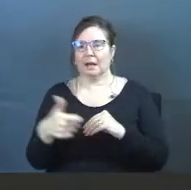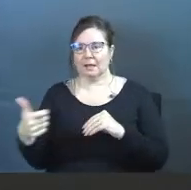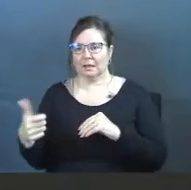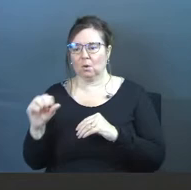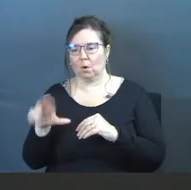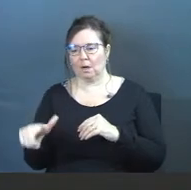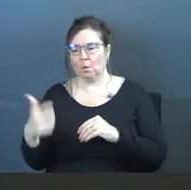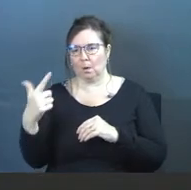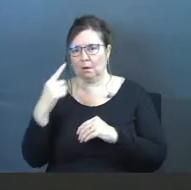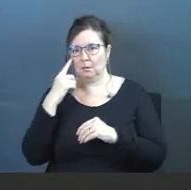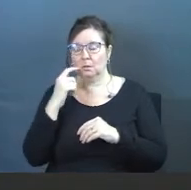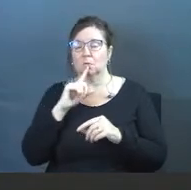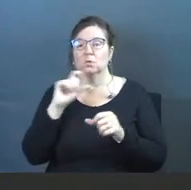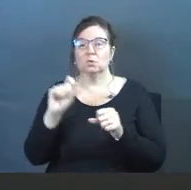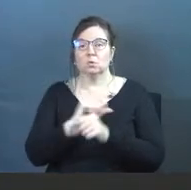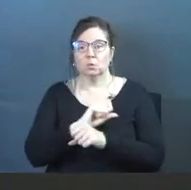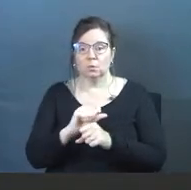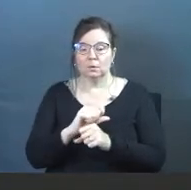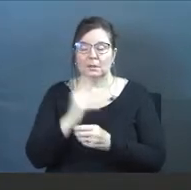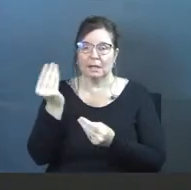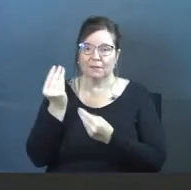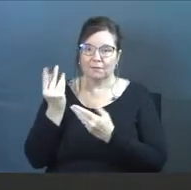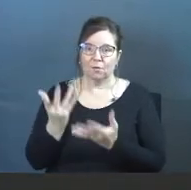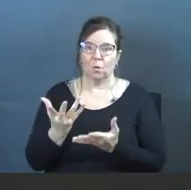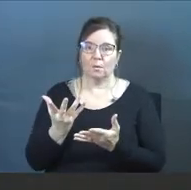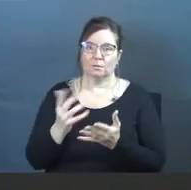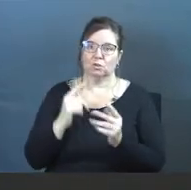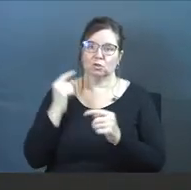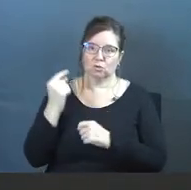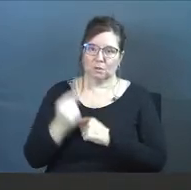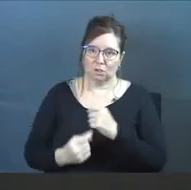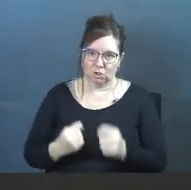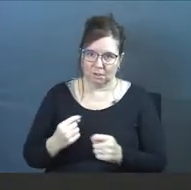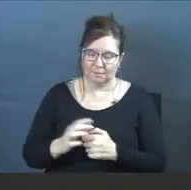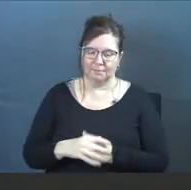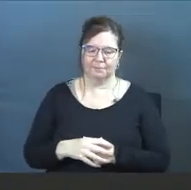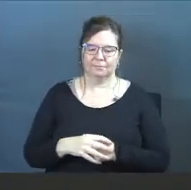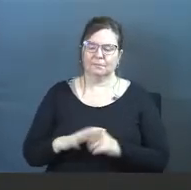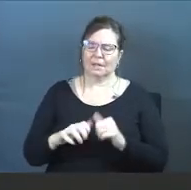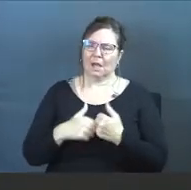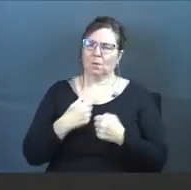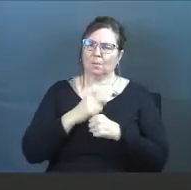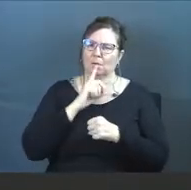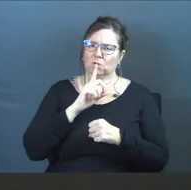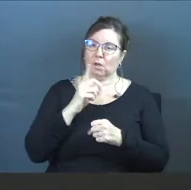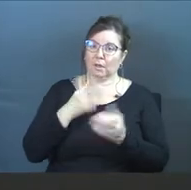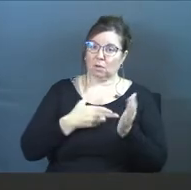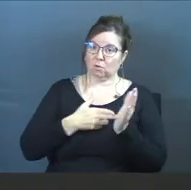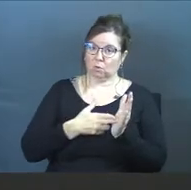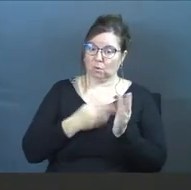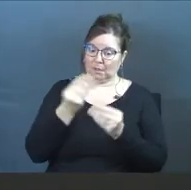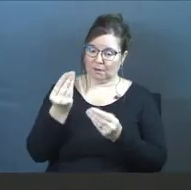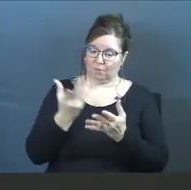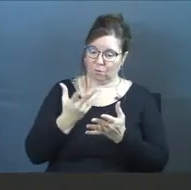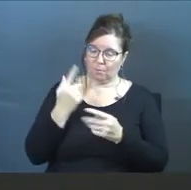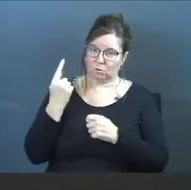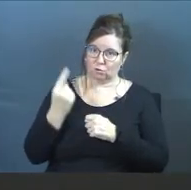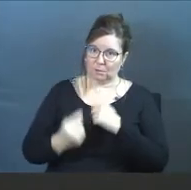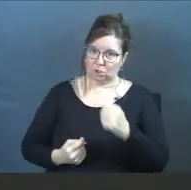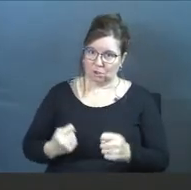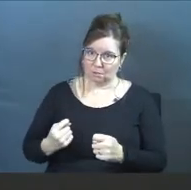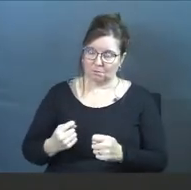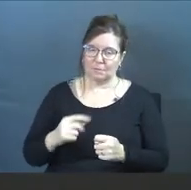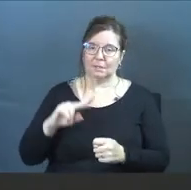or anyone. Truth informs tradition. How do we make sure that truth informs tradition?